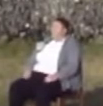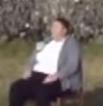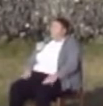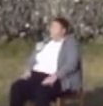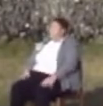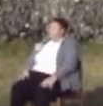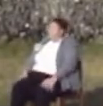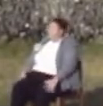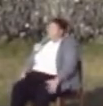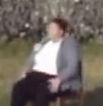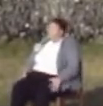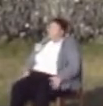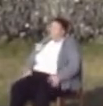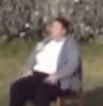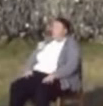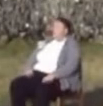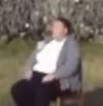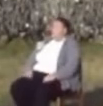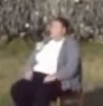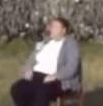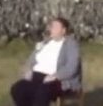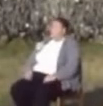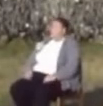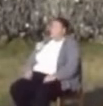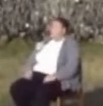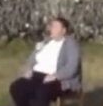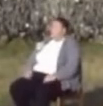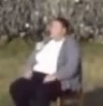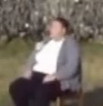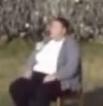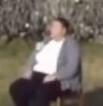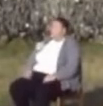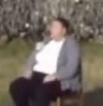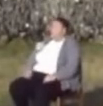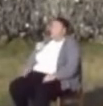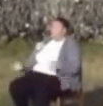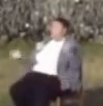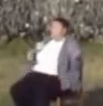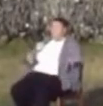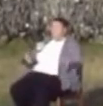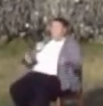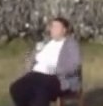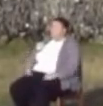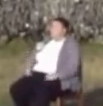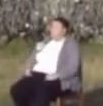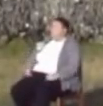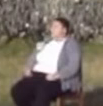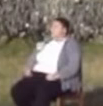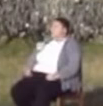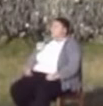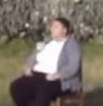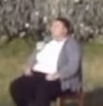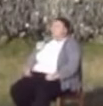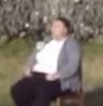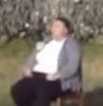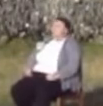I feel ready to, I don't know, ready to continue on the stuff that I left over from last year. It is